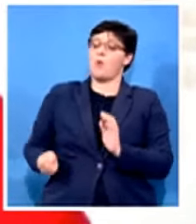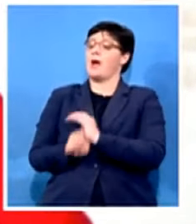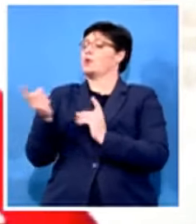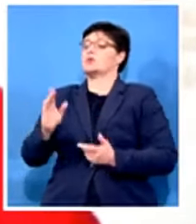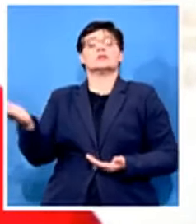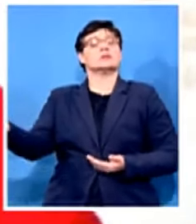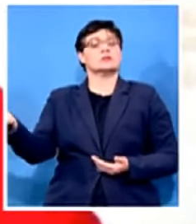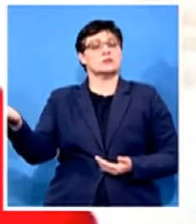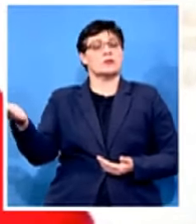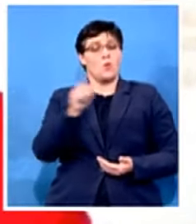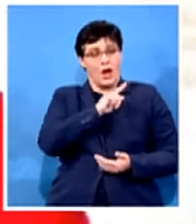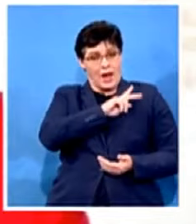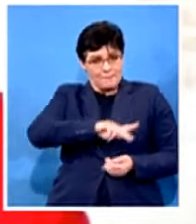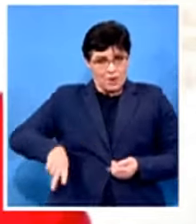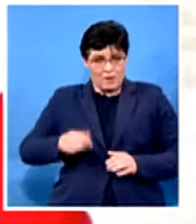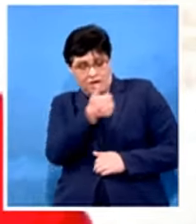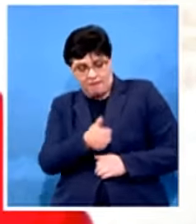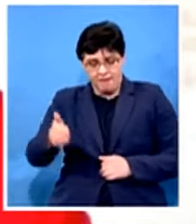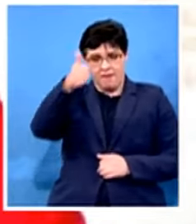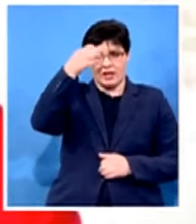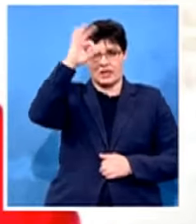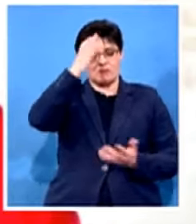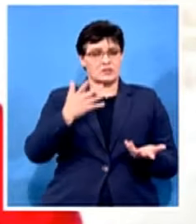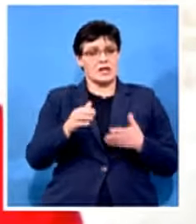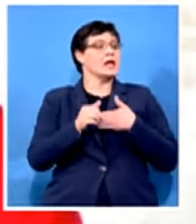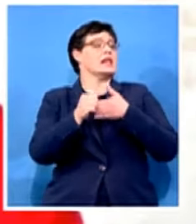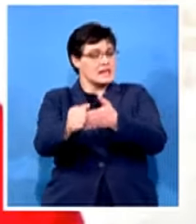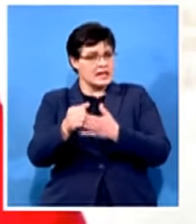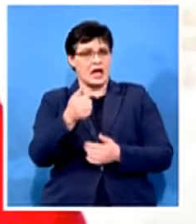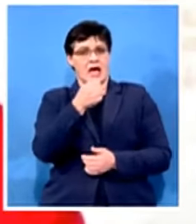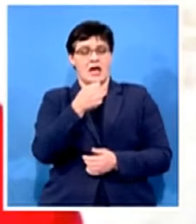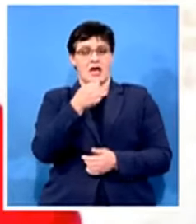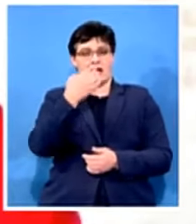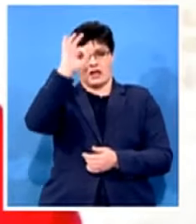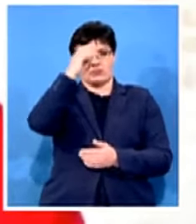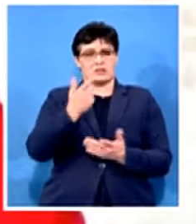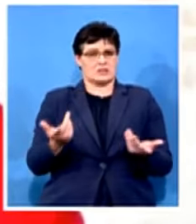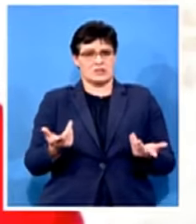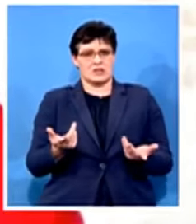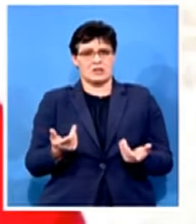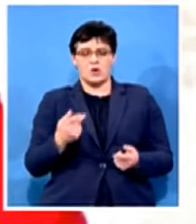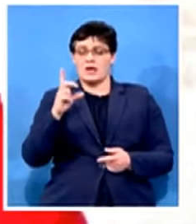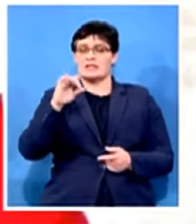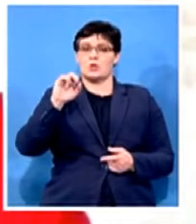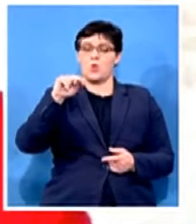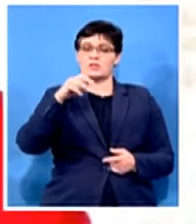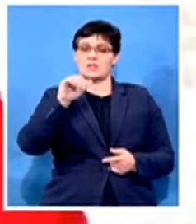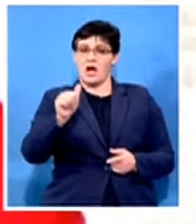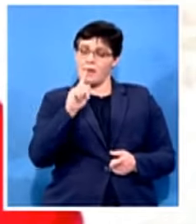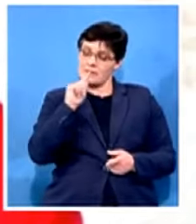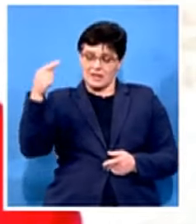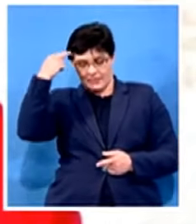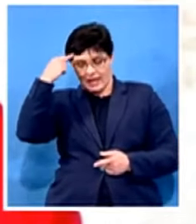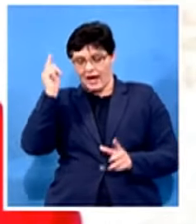of government and is the leader of government in the province so the call of denosa for him to consider stepping aside while the